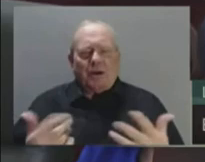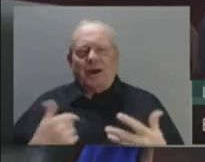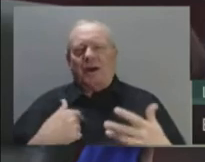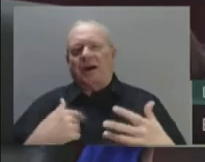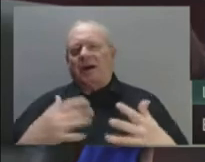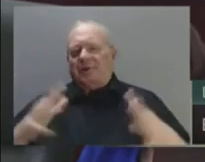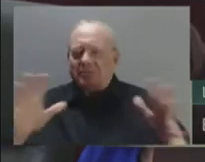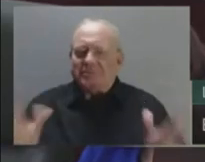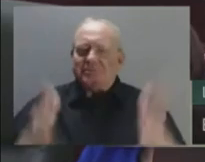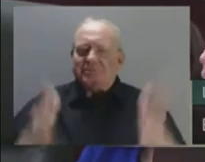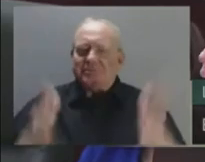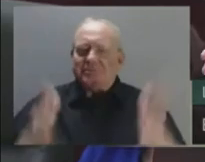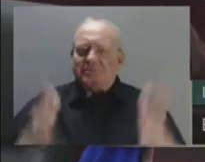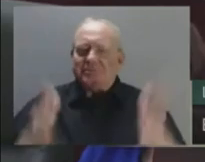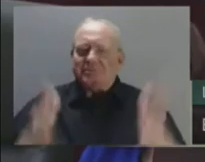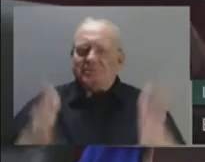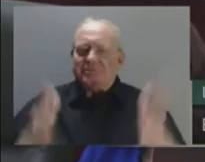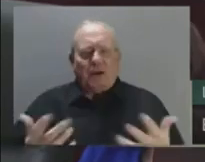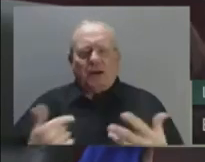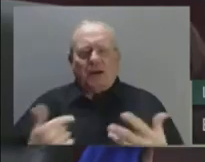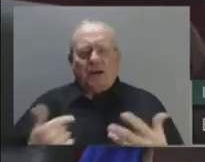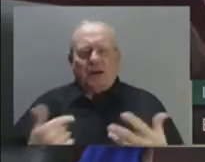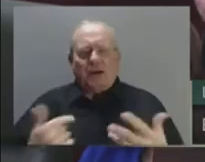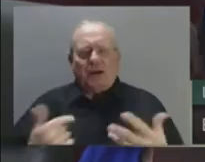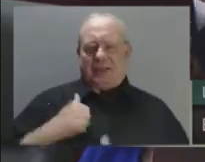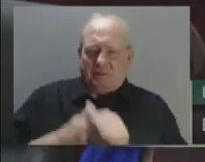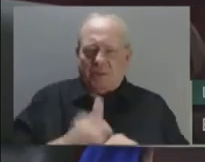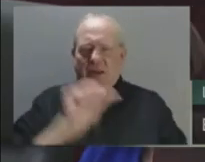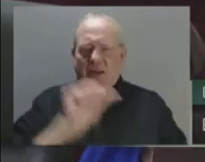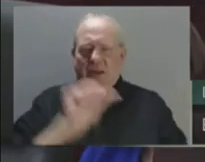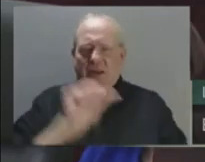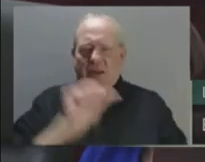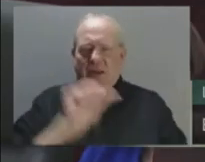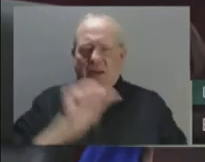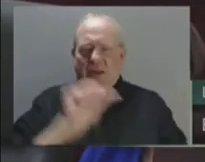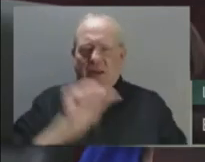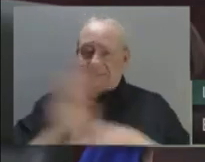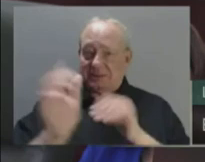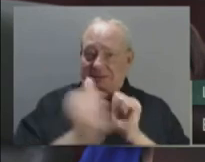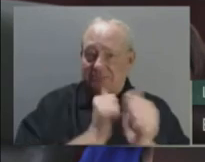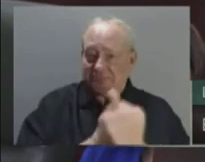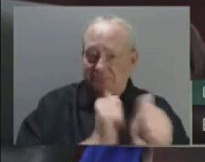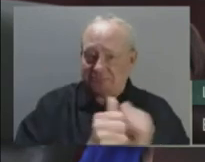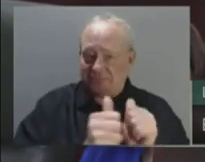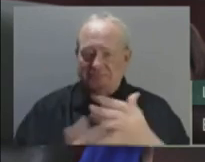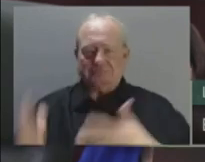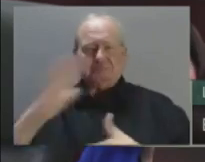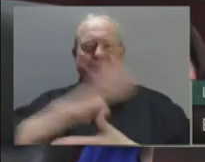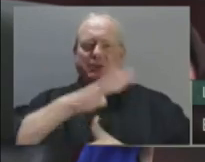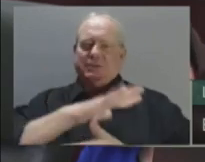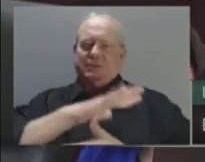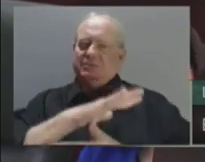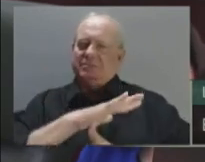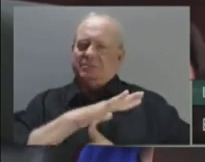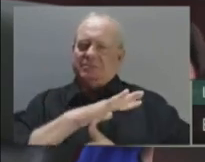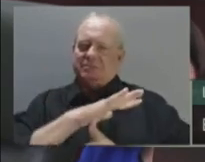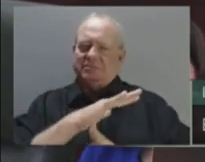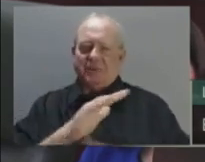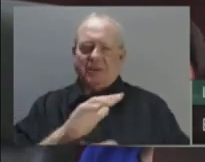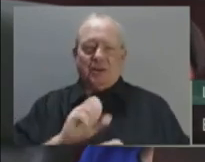competitiveness a key priority. Securing a prosperous future for the next generation depends on it.